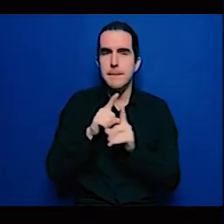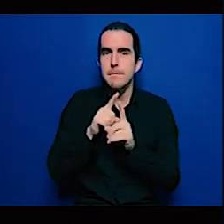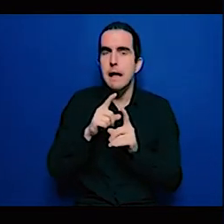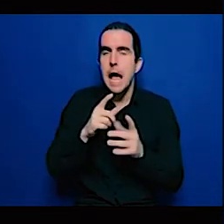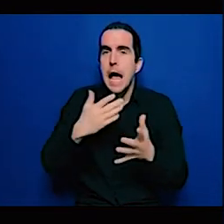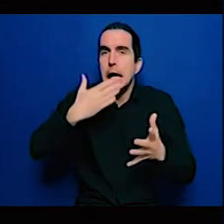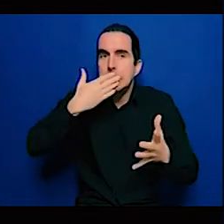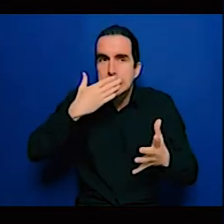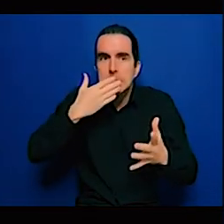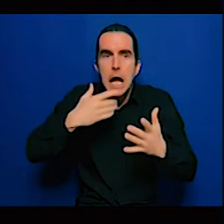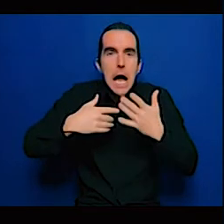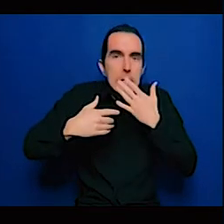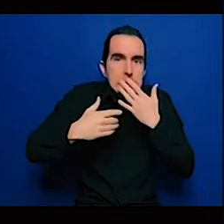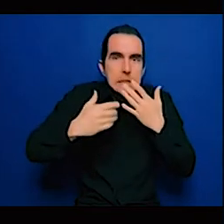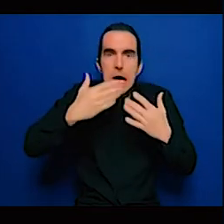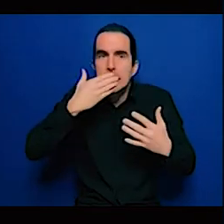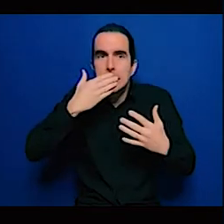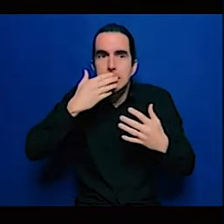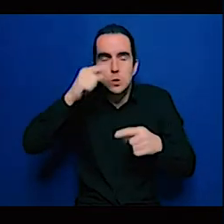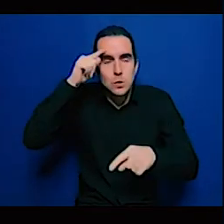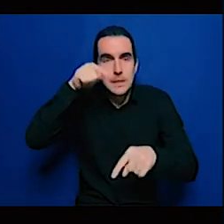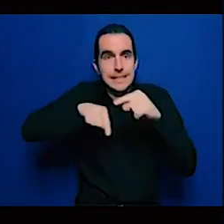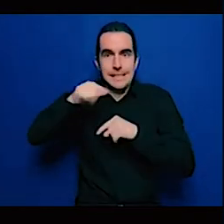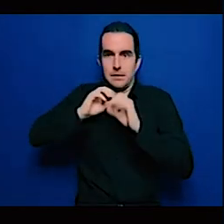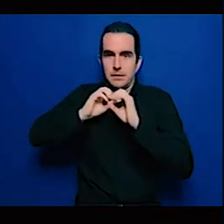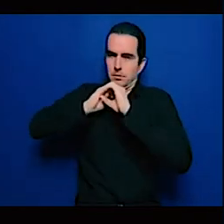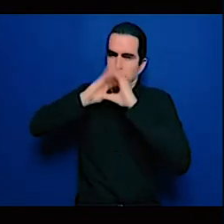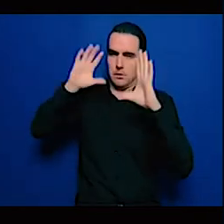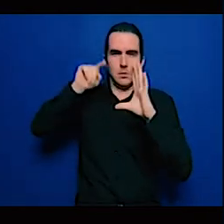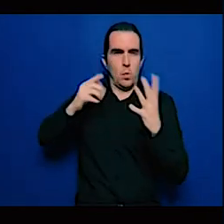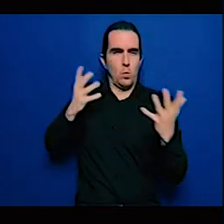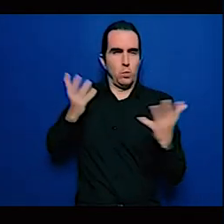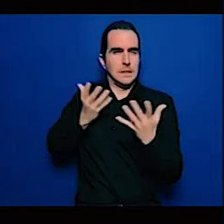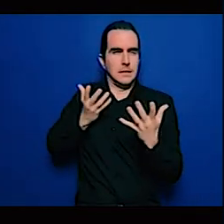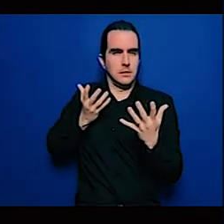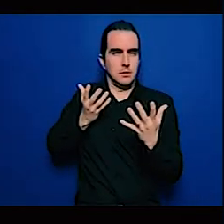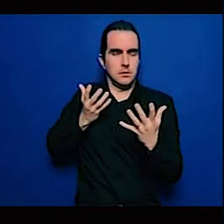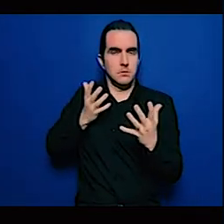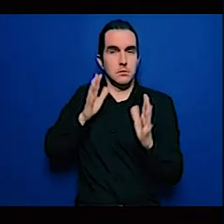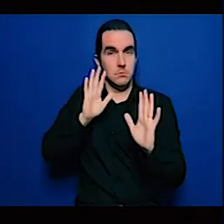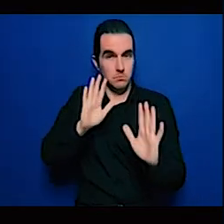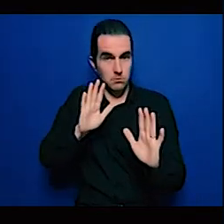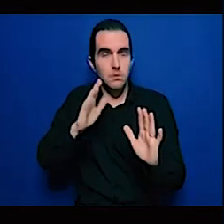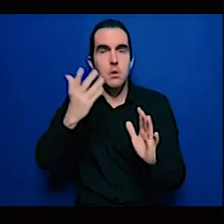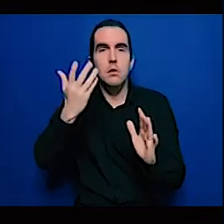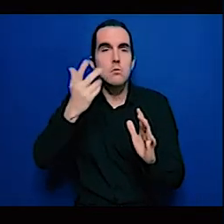reports when it comes to the PCC